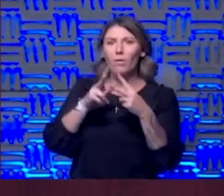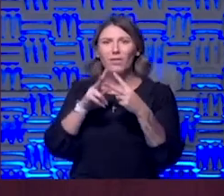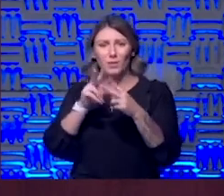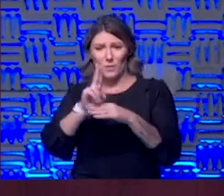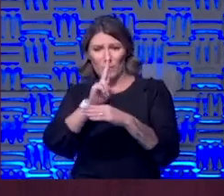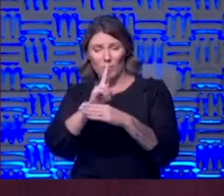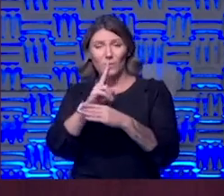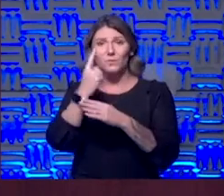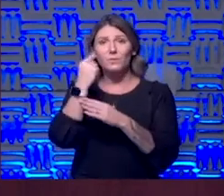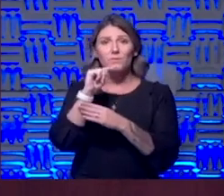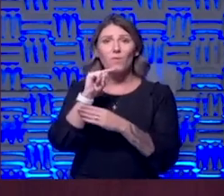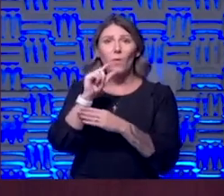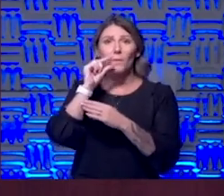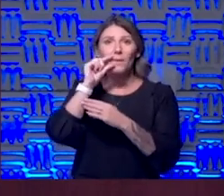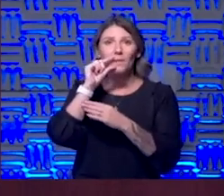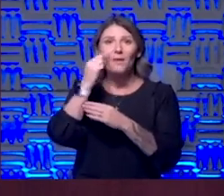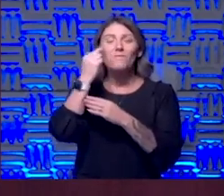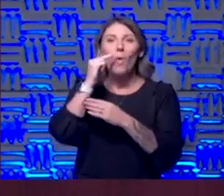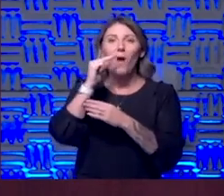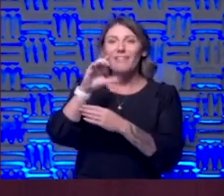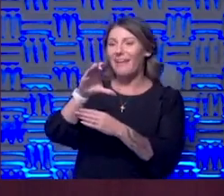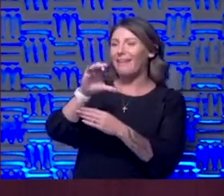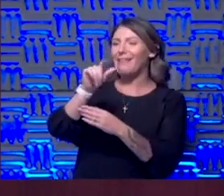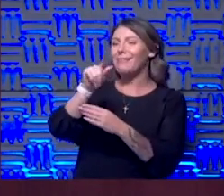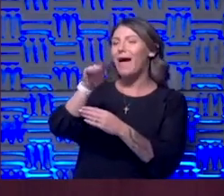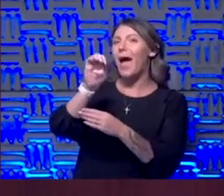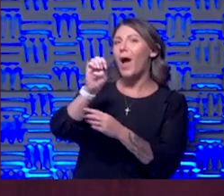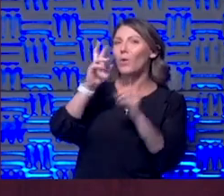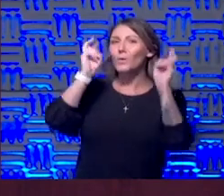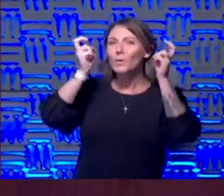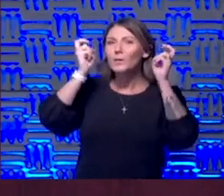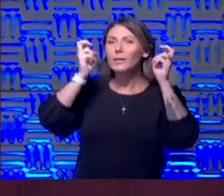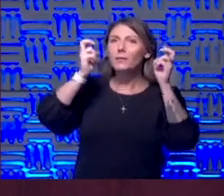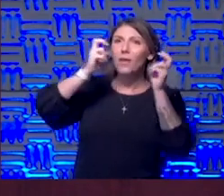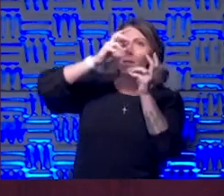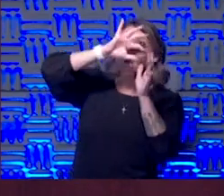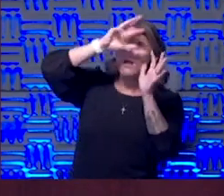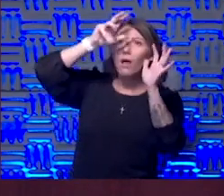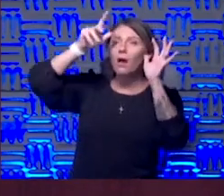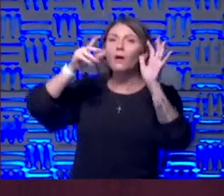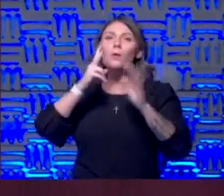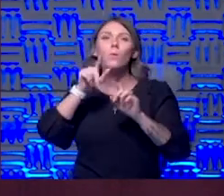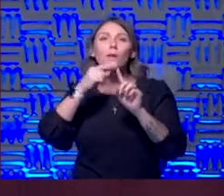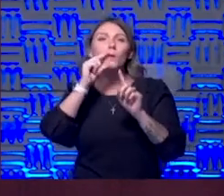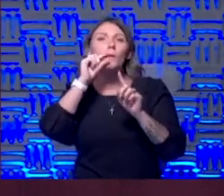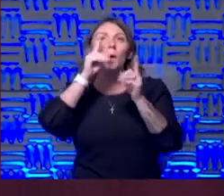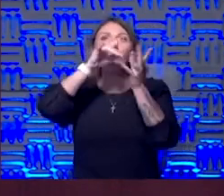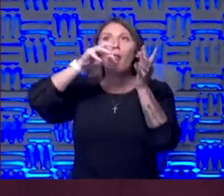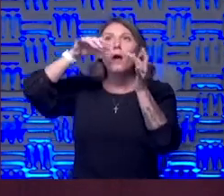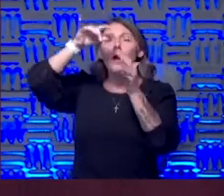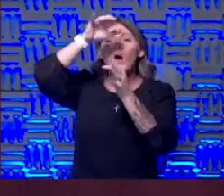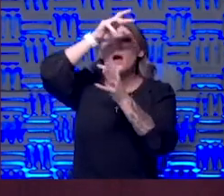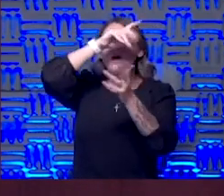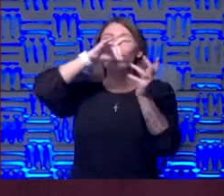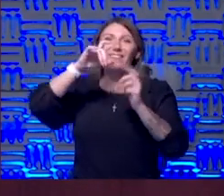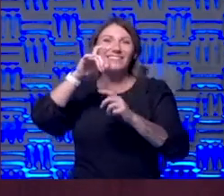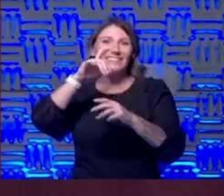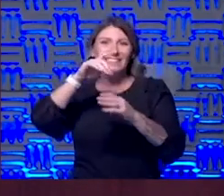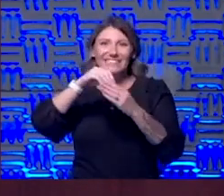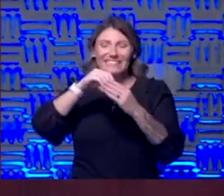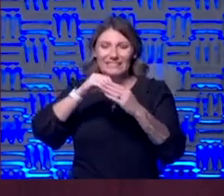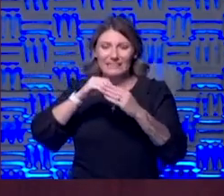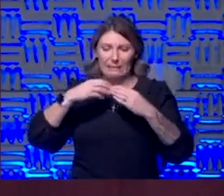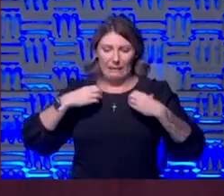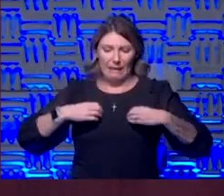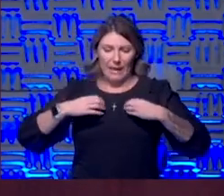use for vaping and make the cloud for vaping and those substances are actually not innocuous on the airway cells either so